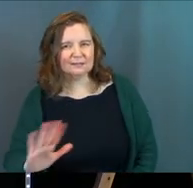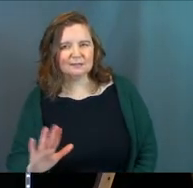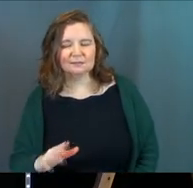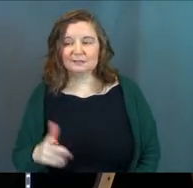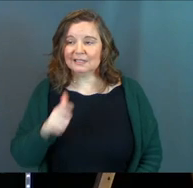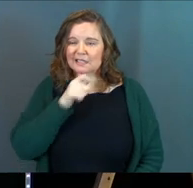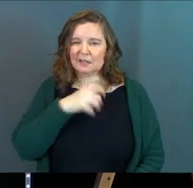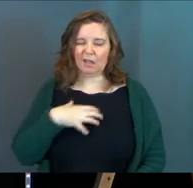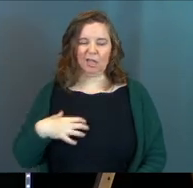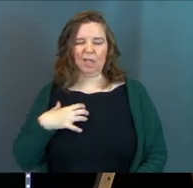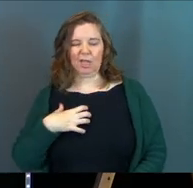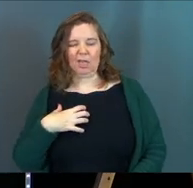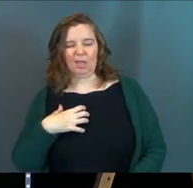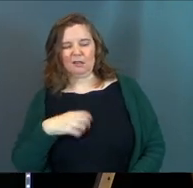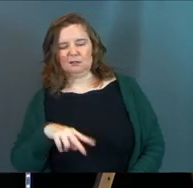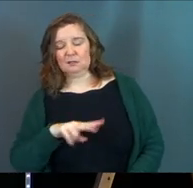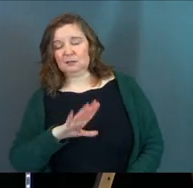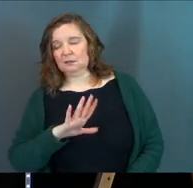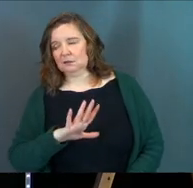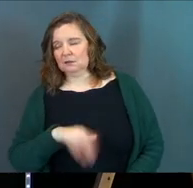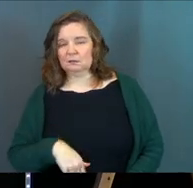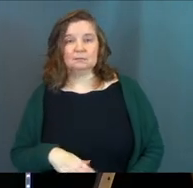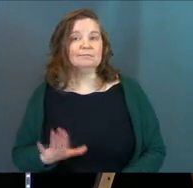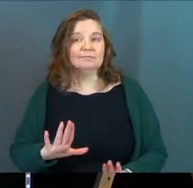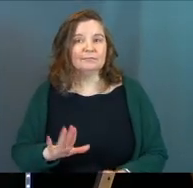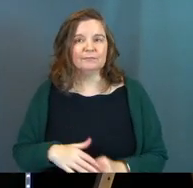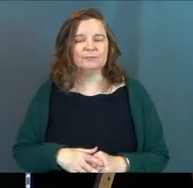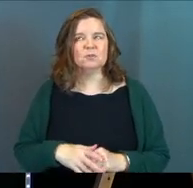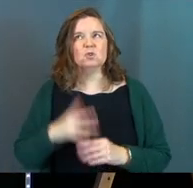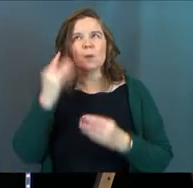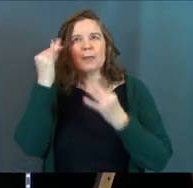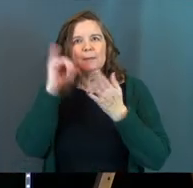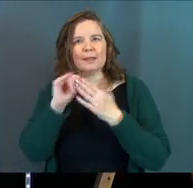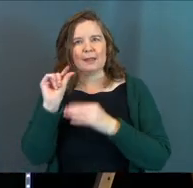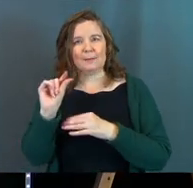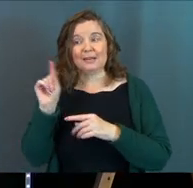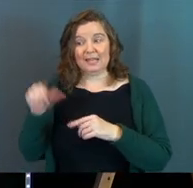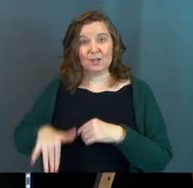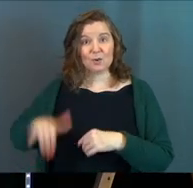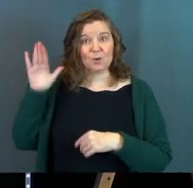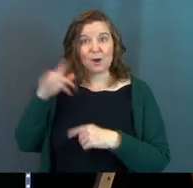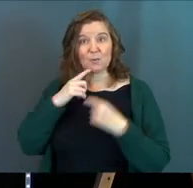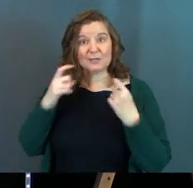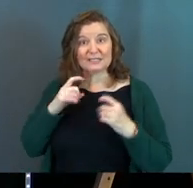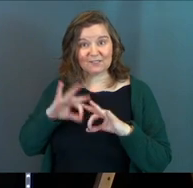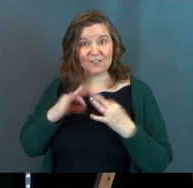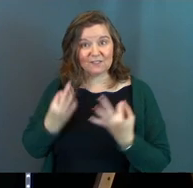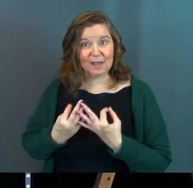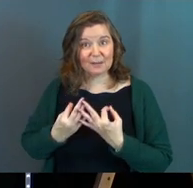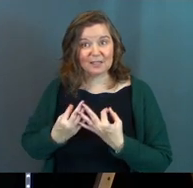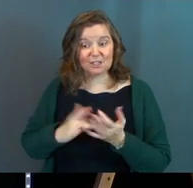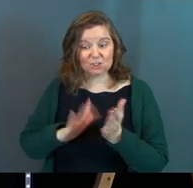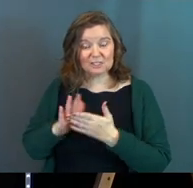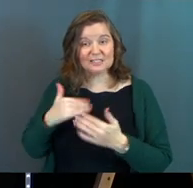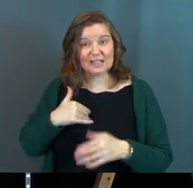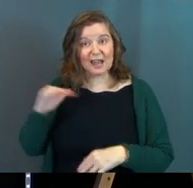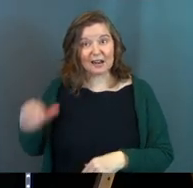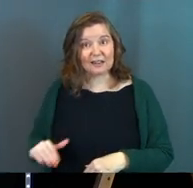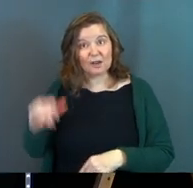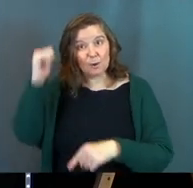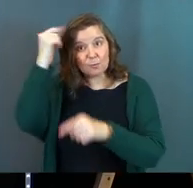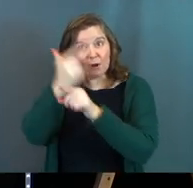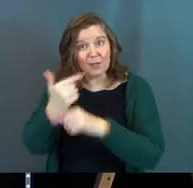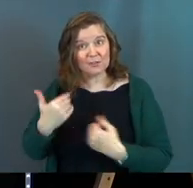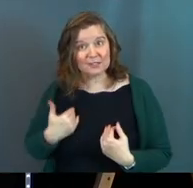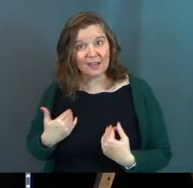He isn't disgusted by me. So explore that a little bit. See, he grew up with a sinful family, right? Jesus had little brothers.